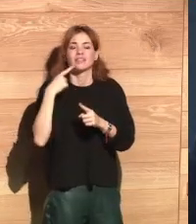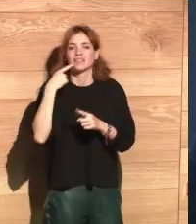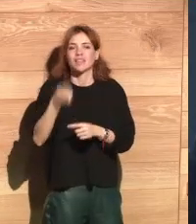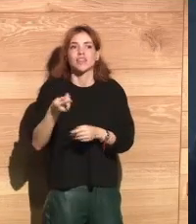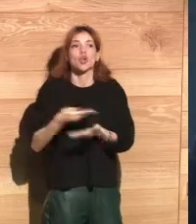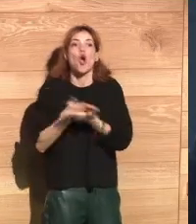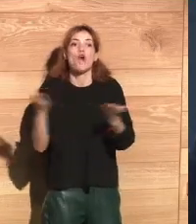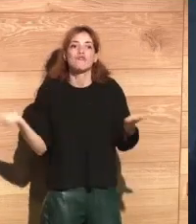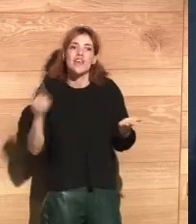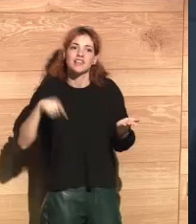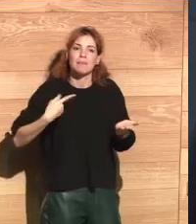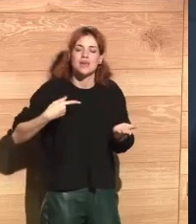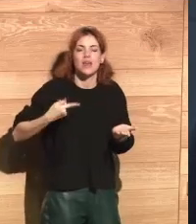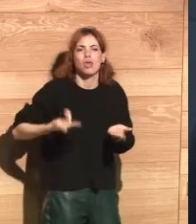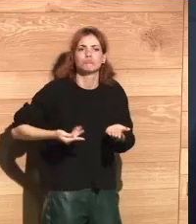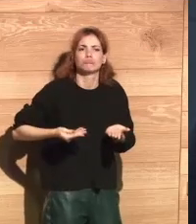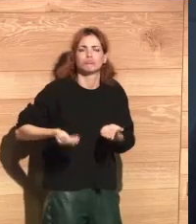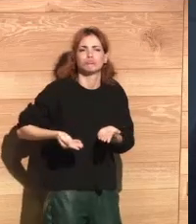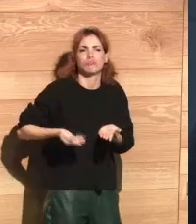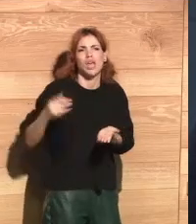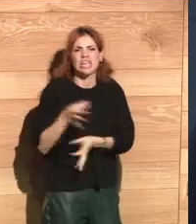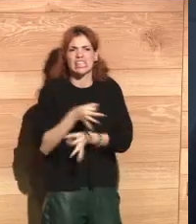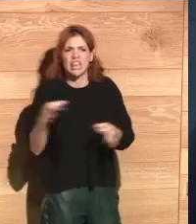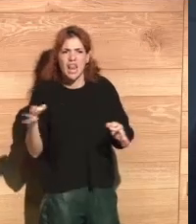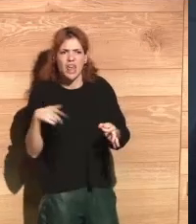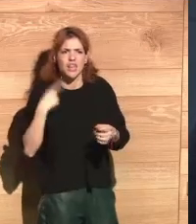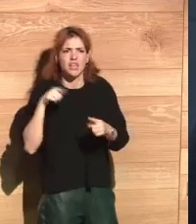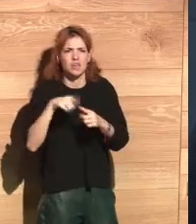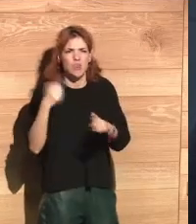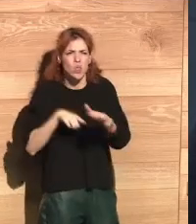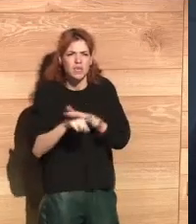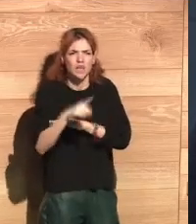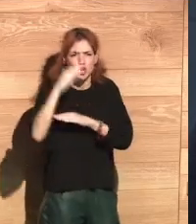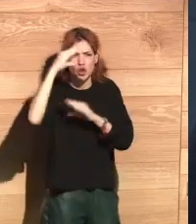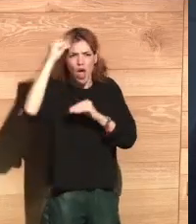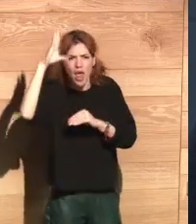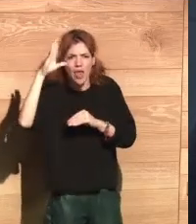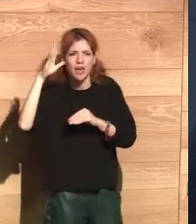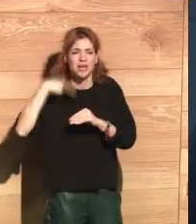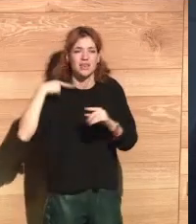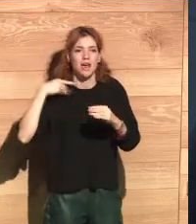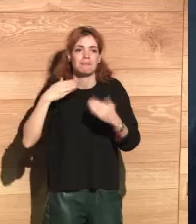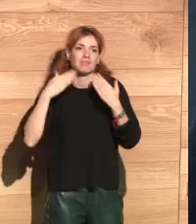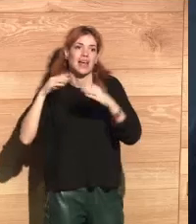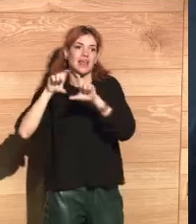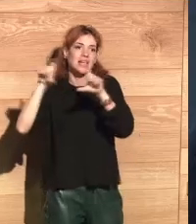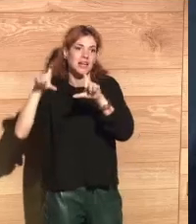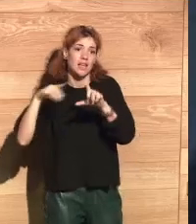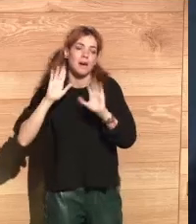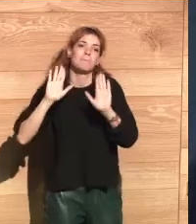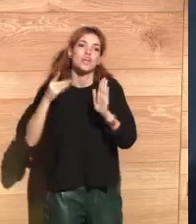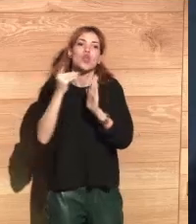also a white paper based on that based on trust needs to